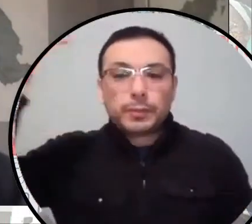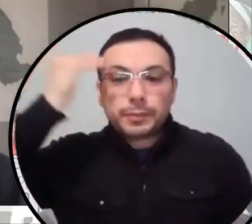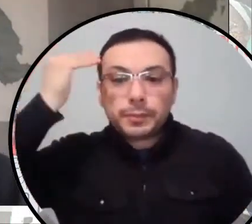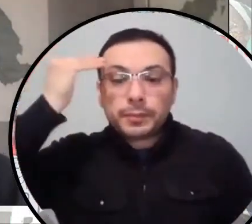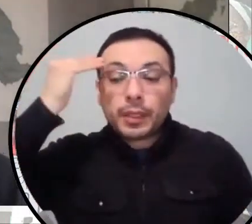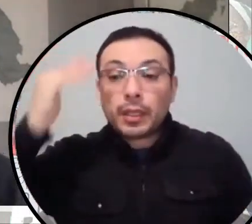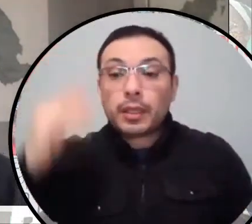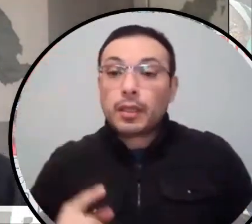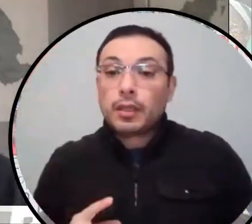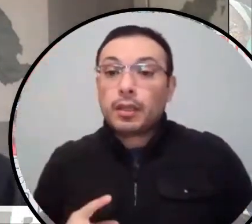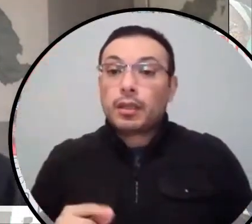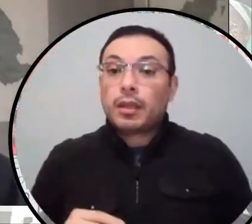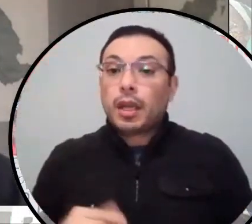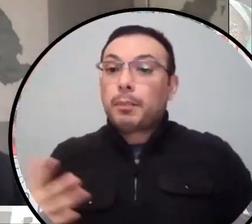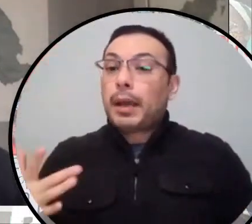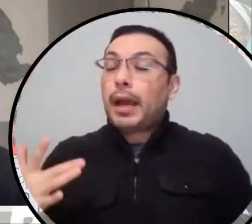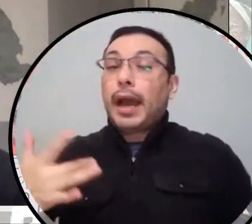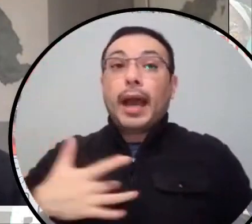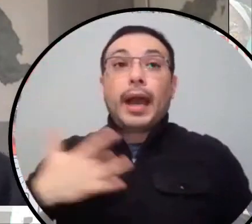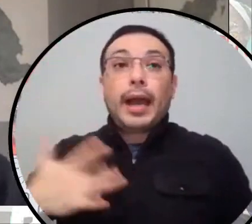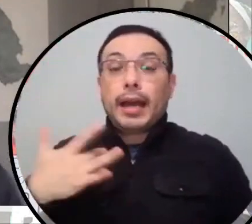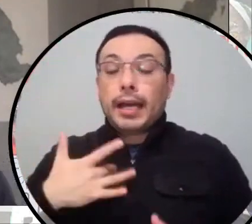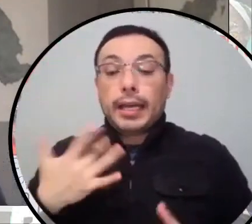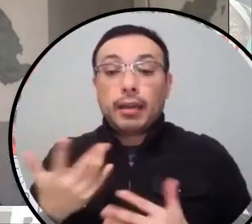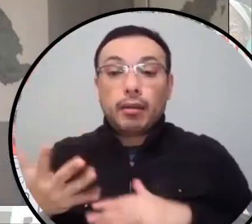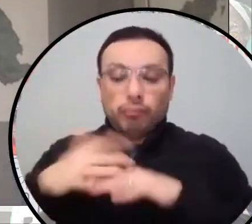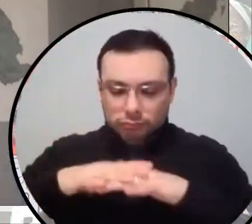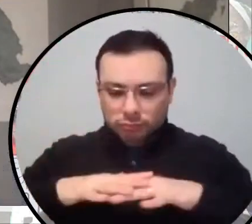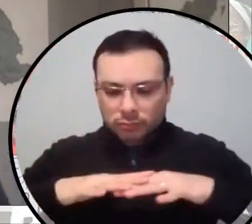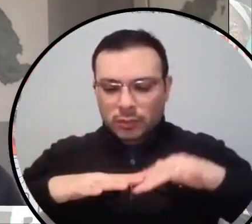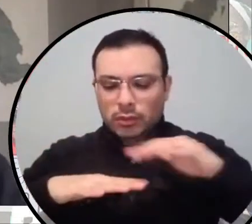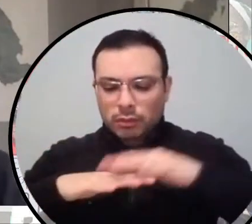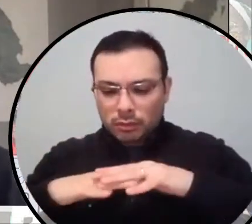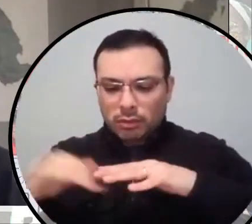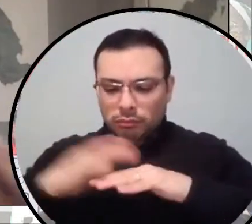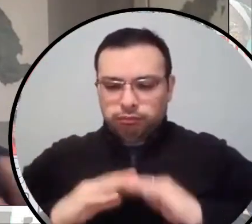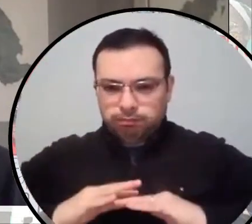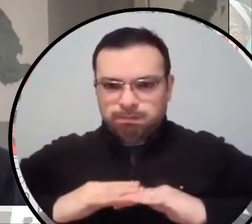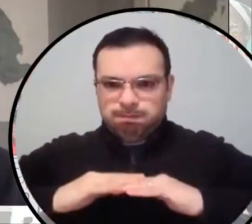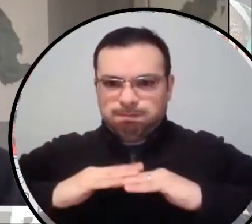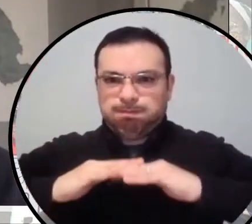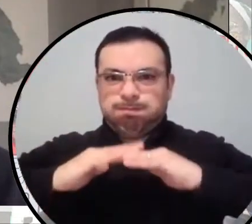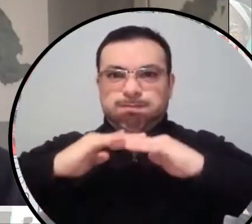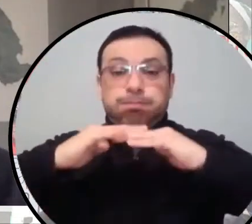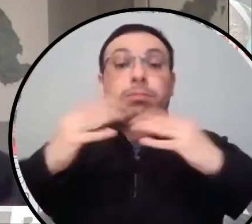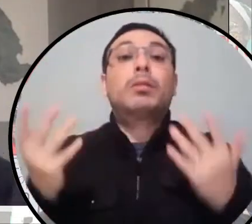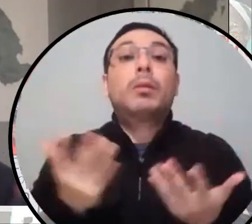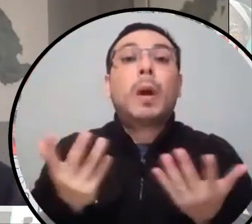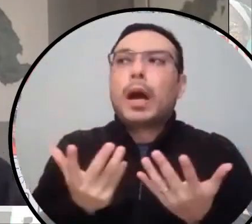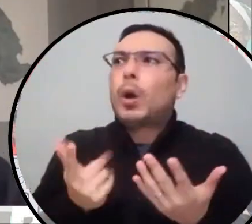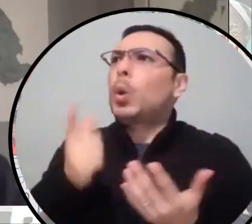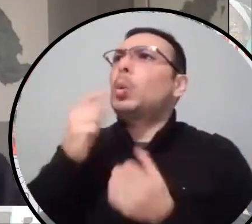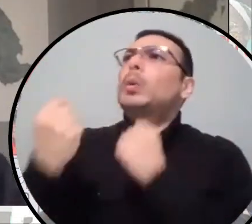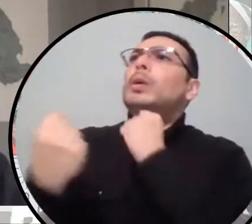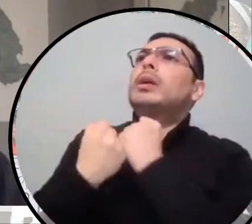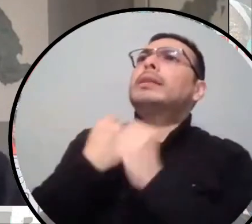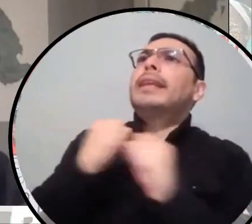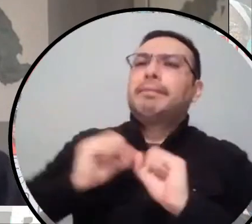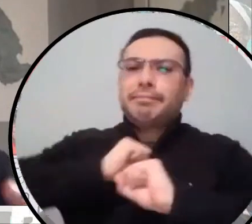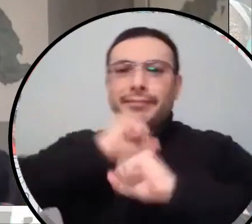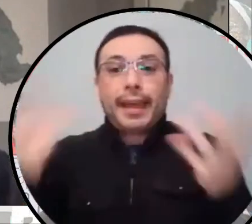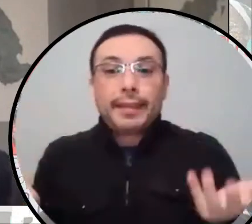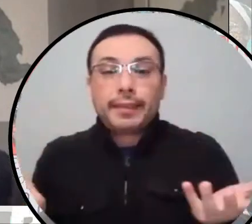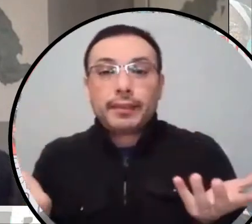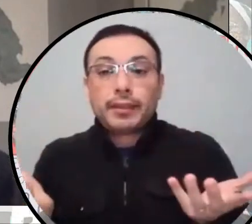no one's coming to save us from some new administration. Nothing's gonna, um, that's not gonna change. And then you get the Trump administration